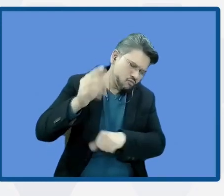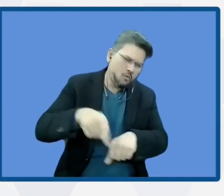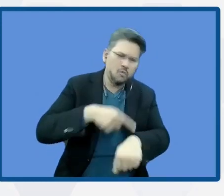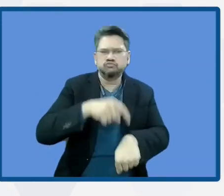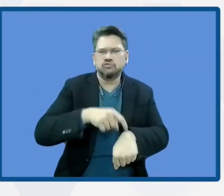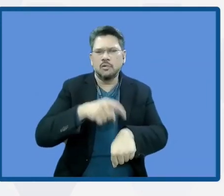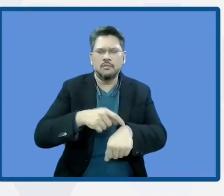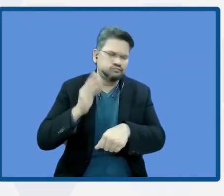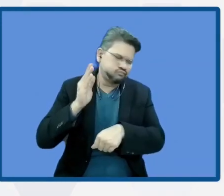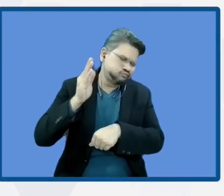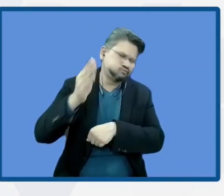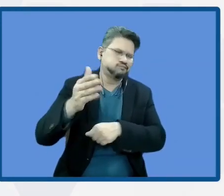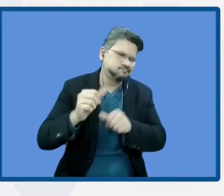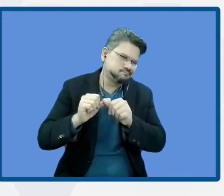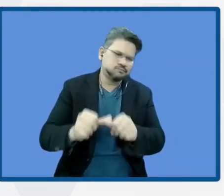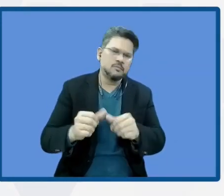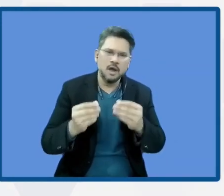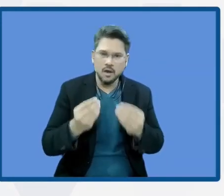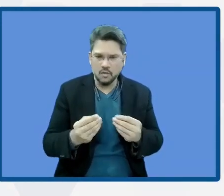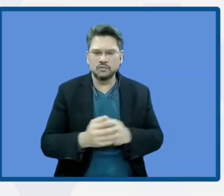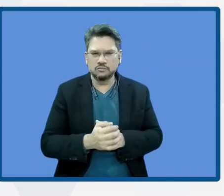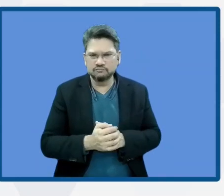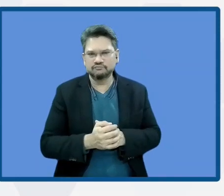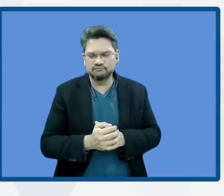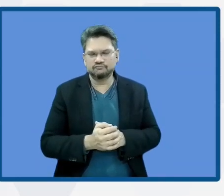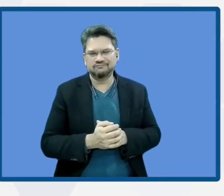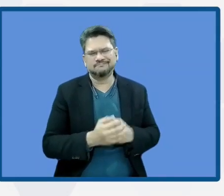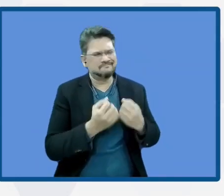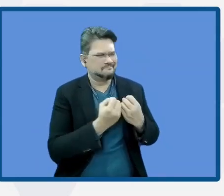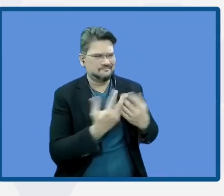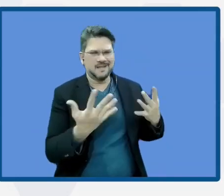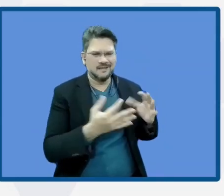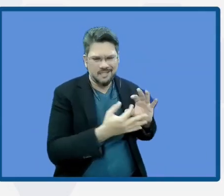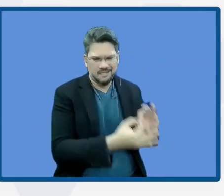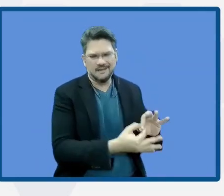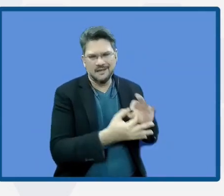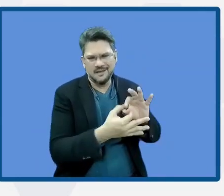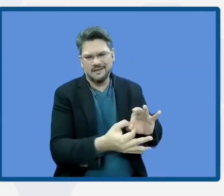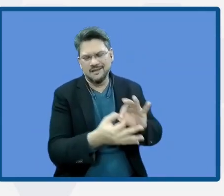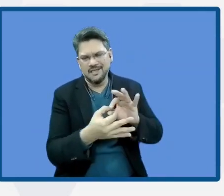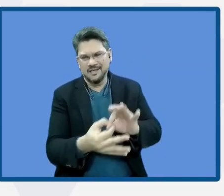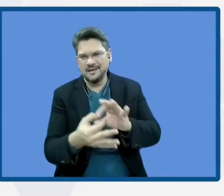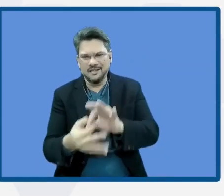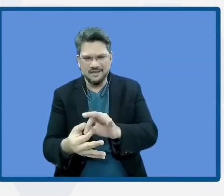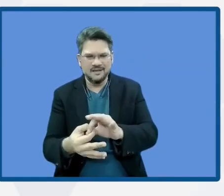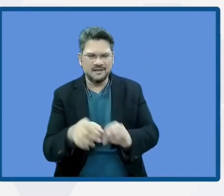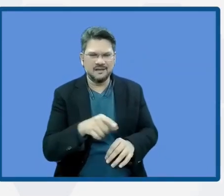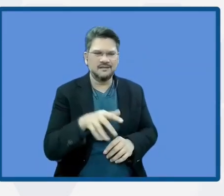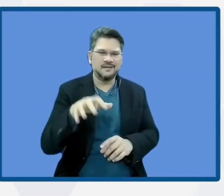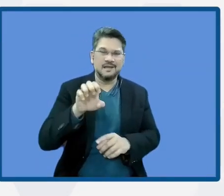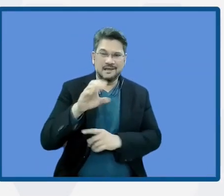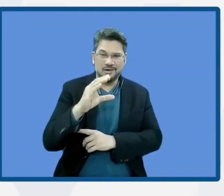links between the health of an ecosystem and the well-being of the communities.